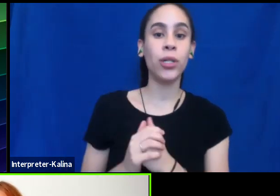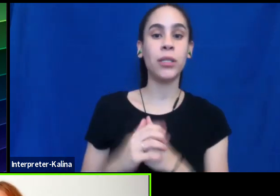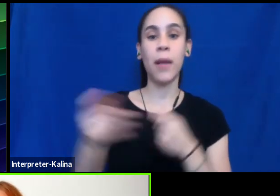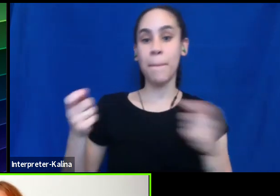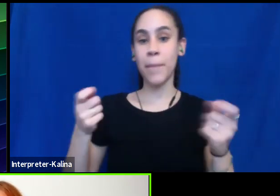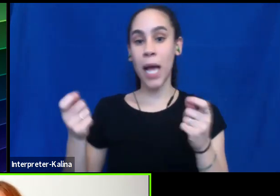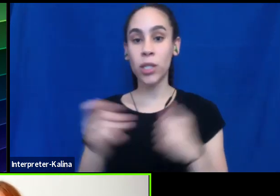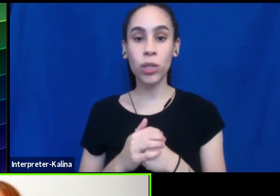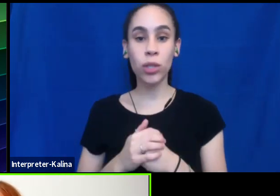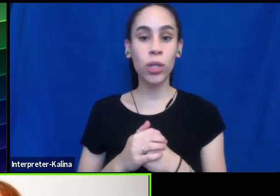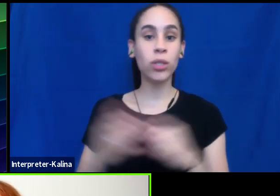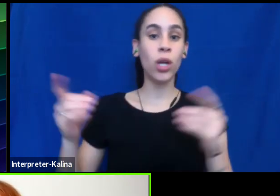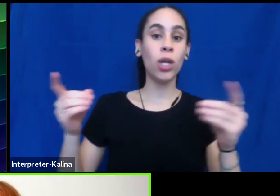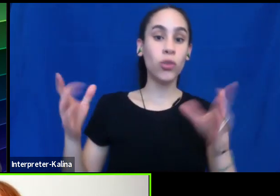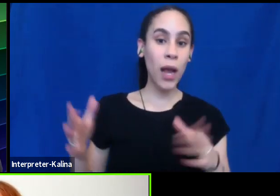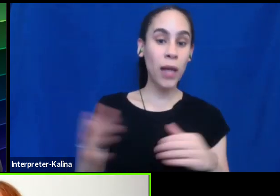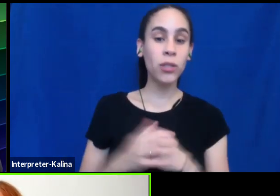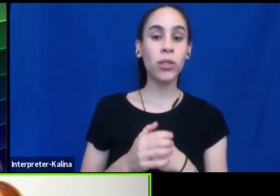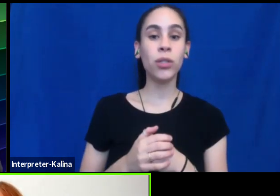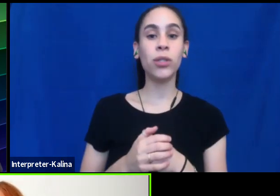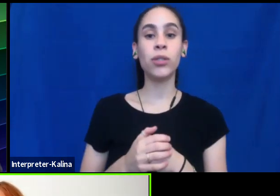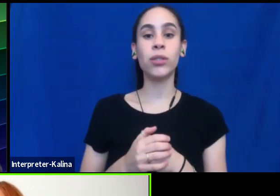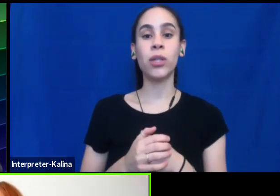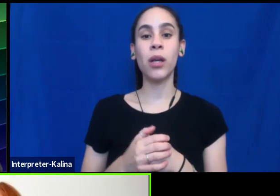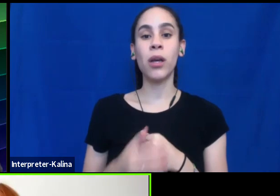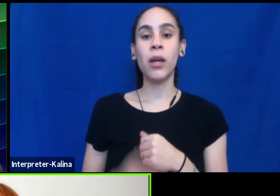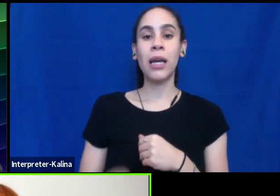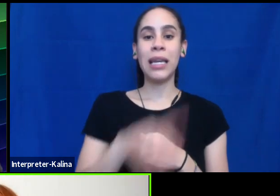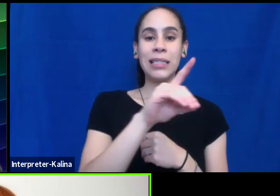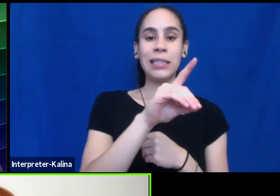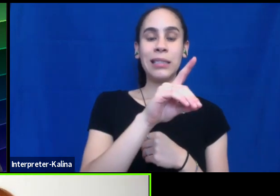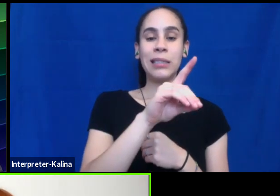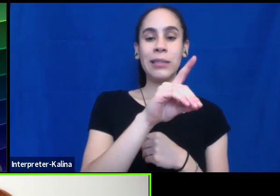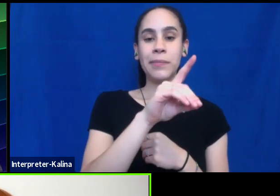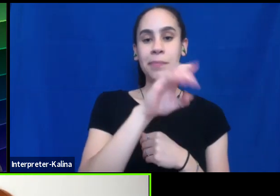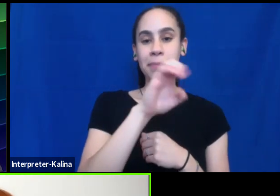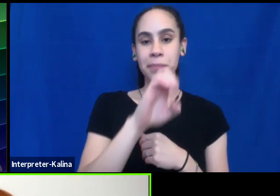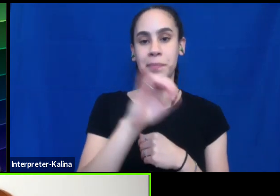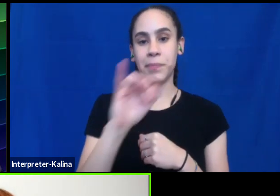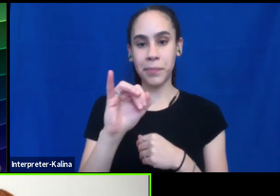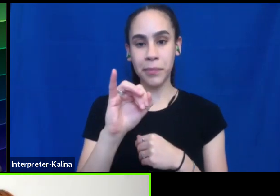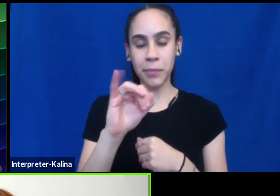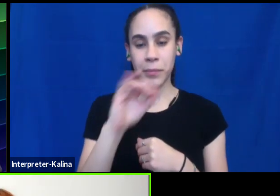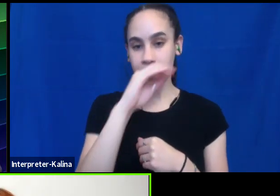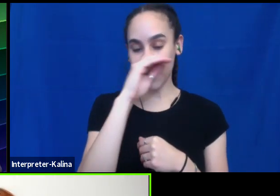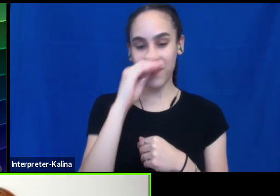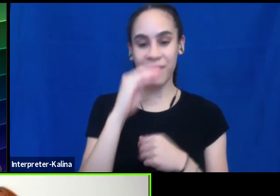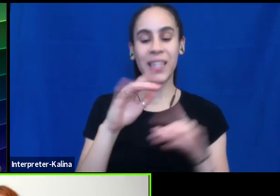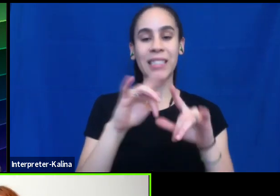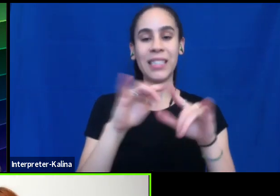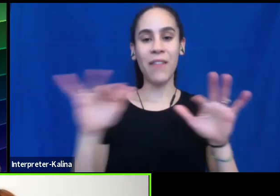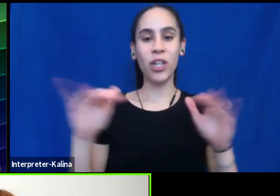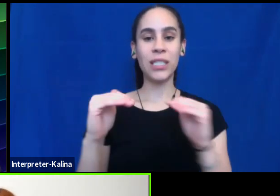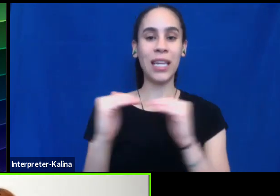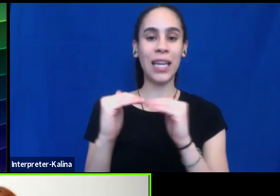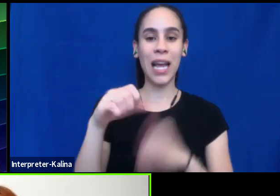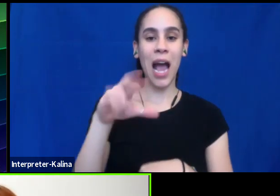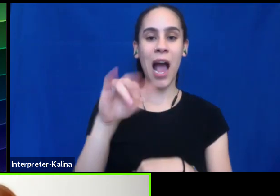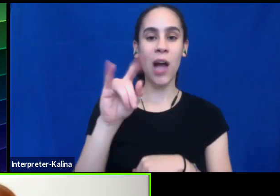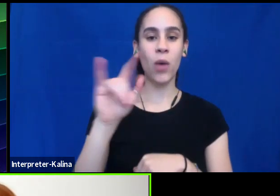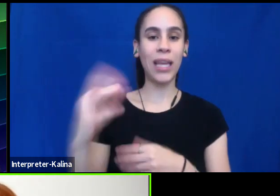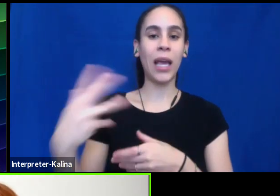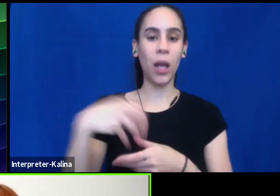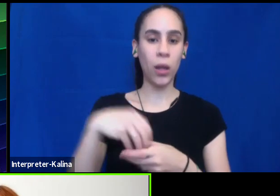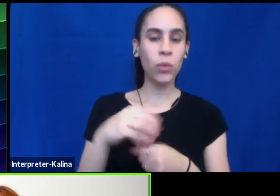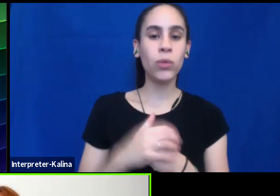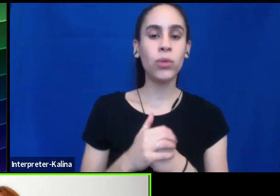diversity, equity, inclusion advocates looking for ways that we can work on more systemic change inside the